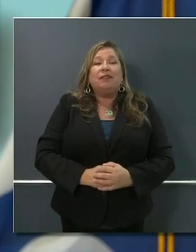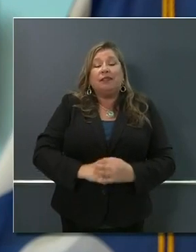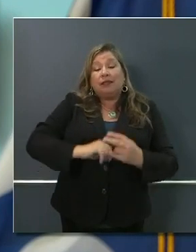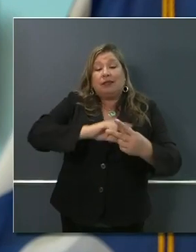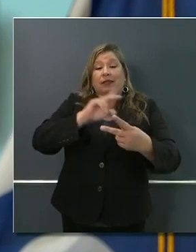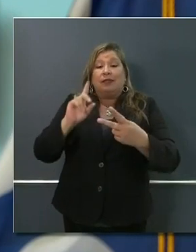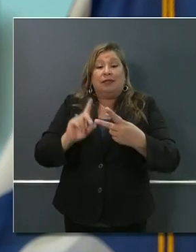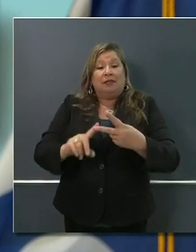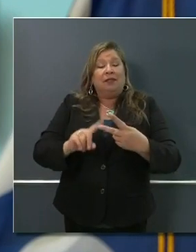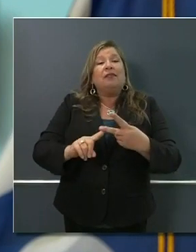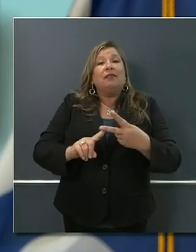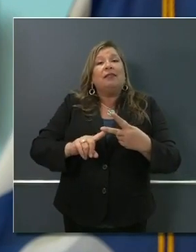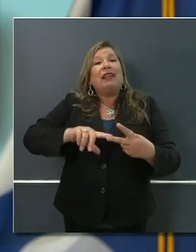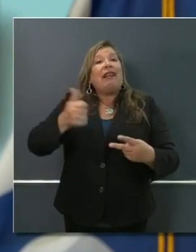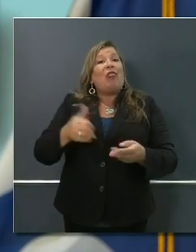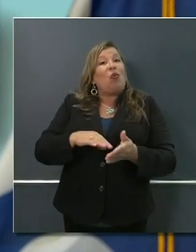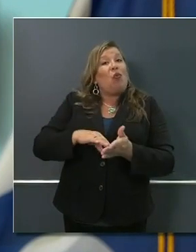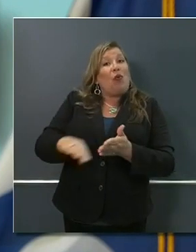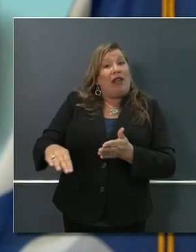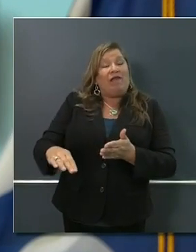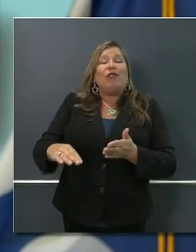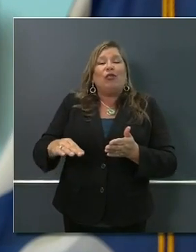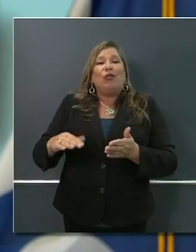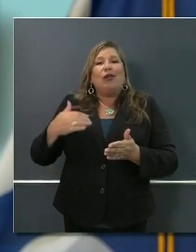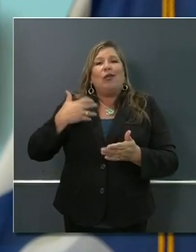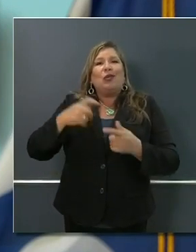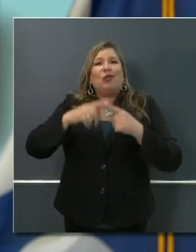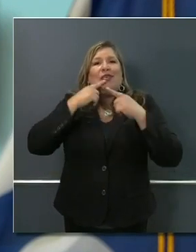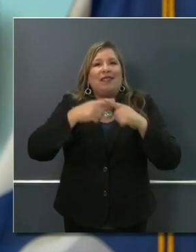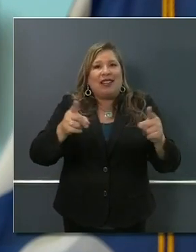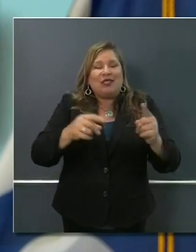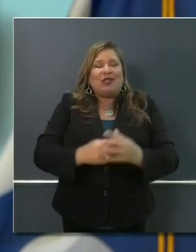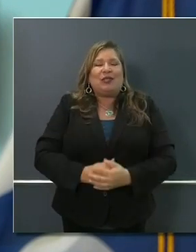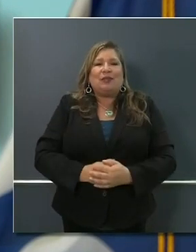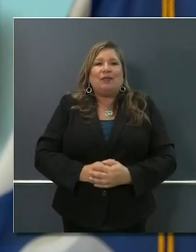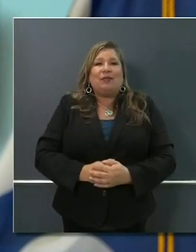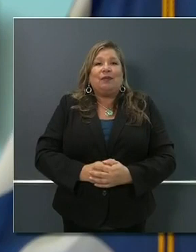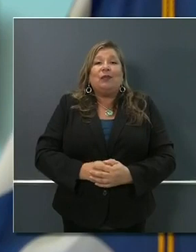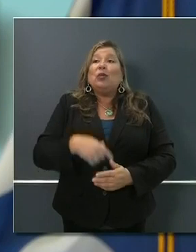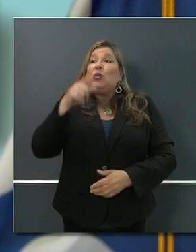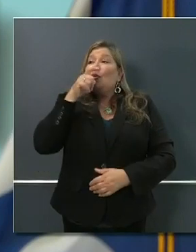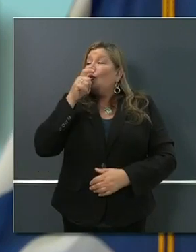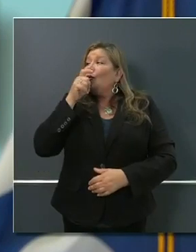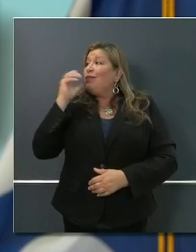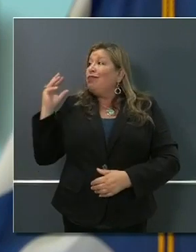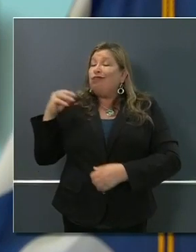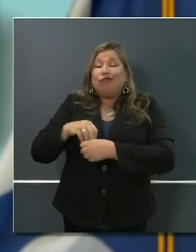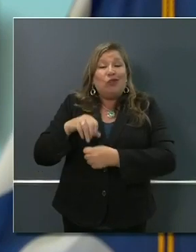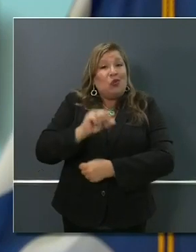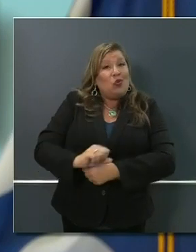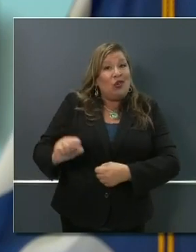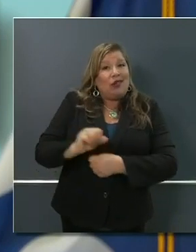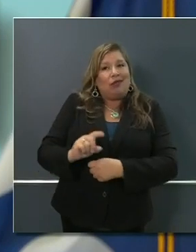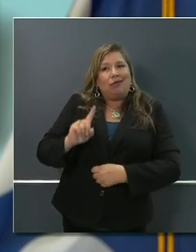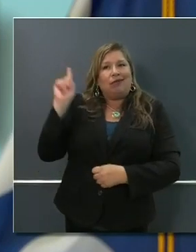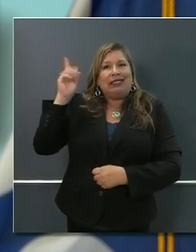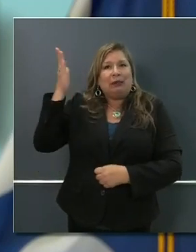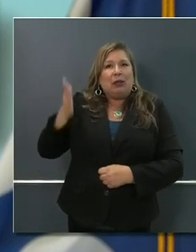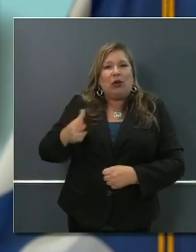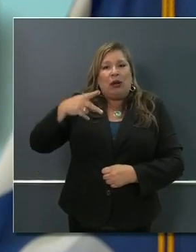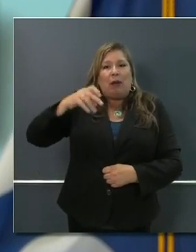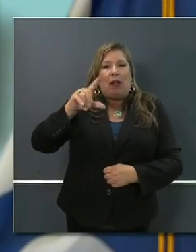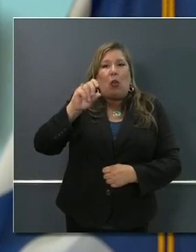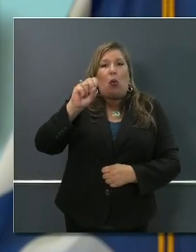significant one. Because of the work of Speaker Nancy Pelosi and others, we were successful in being the